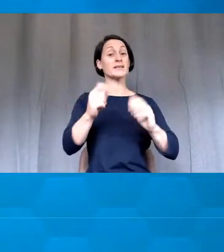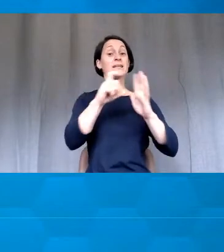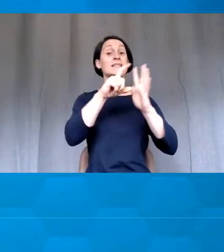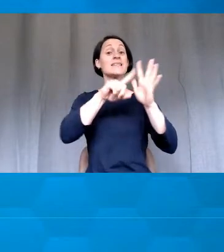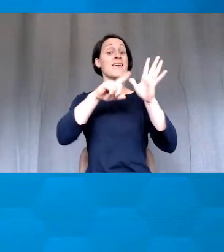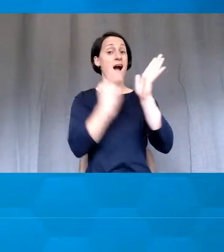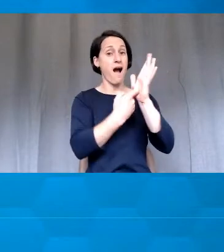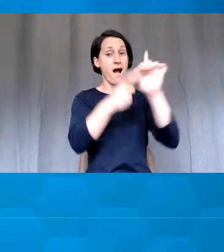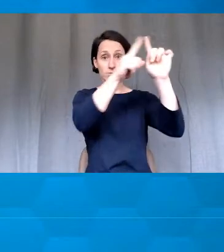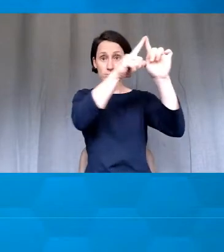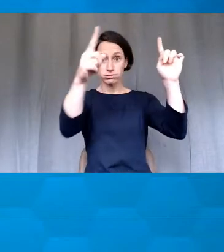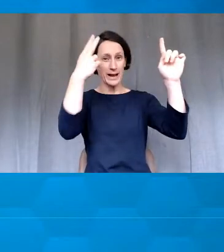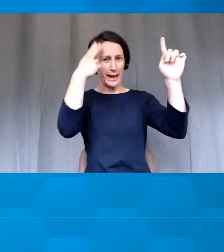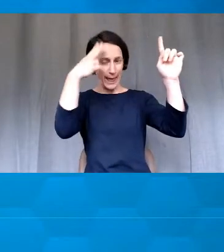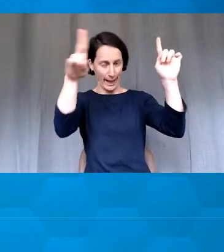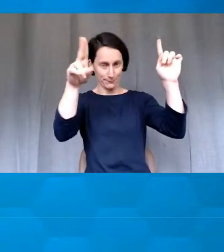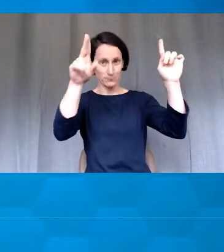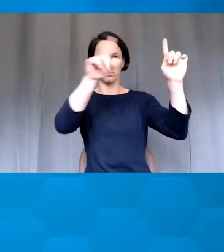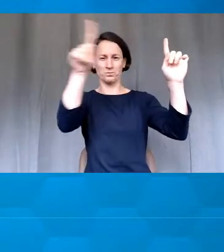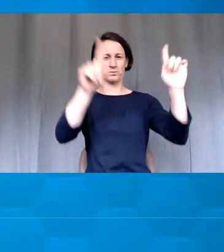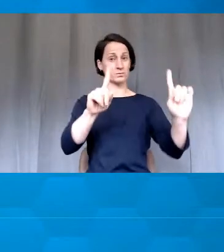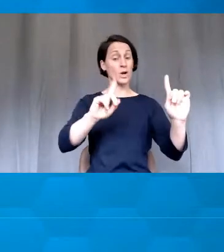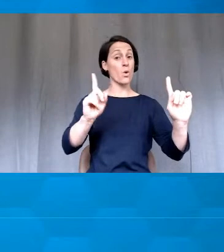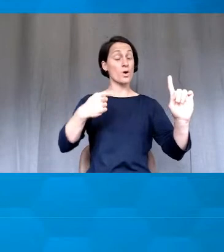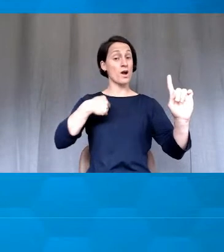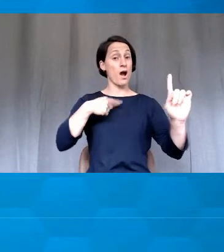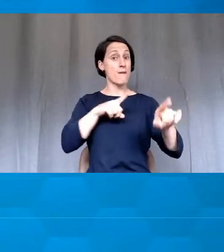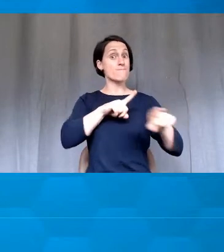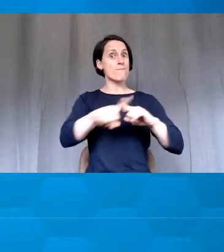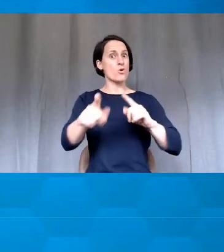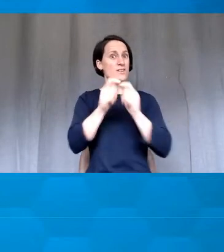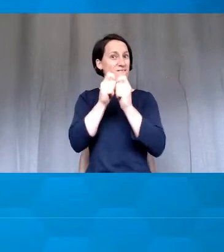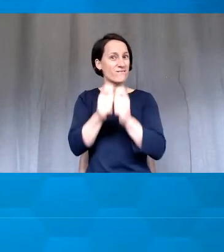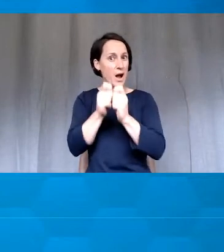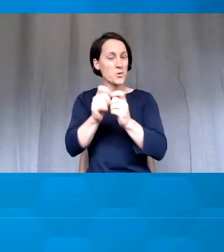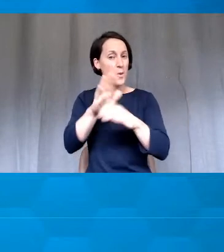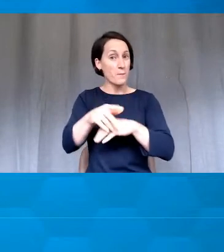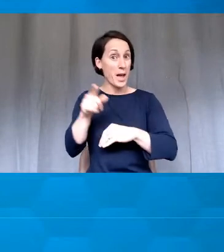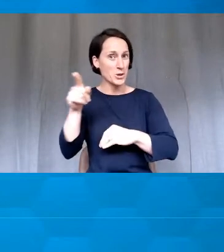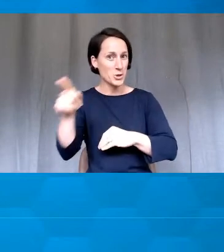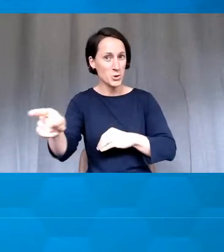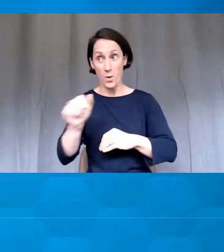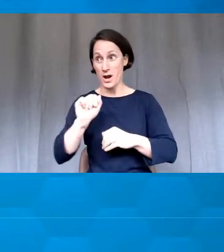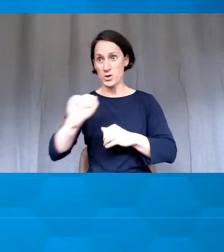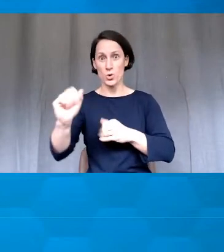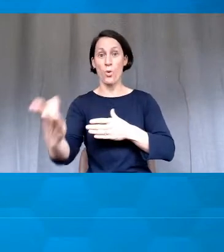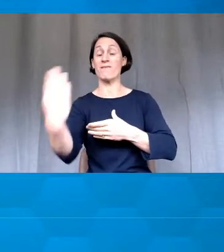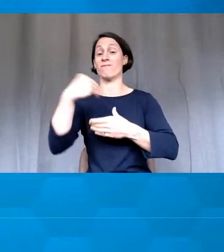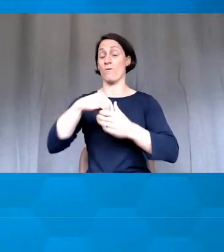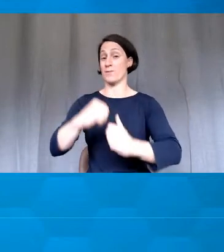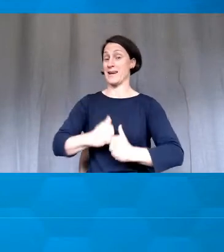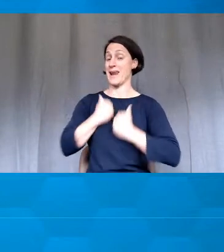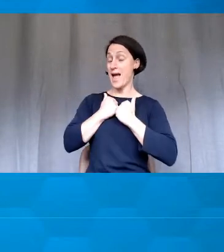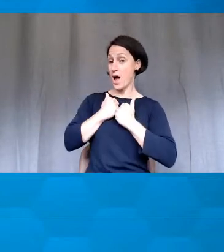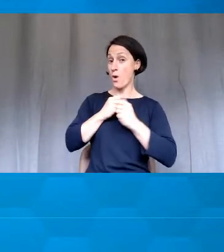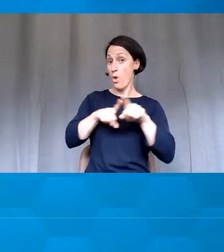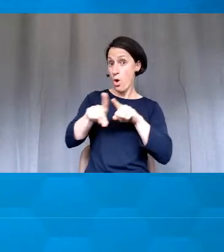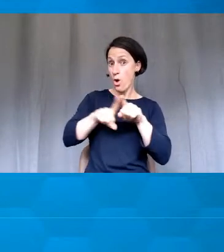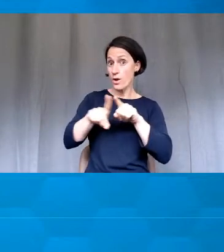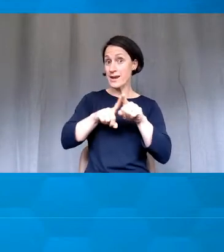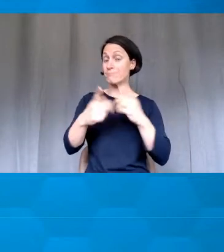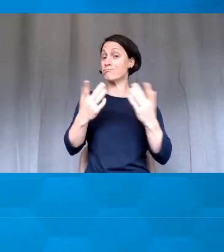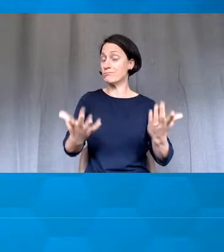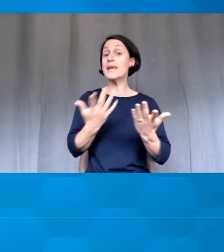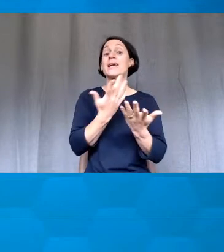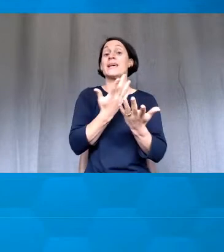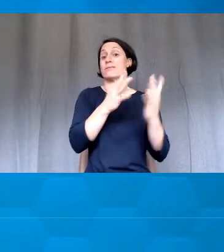feedback to. What I most valued about you and your contributions to our learning is how you, and then